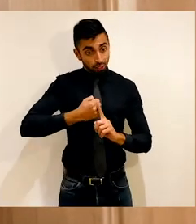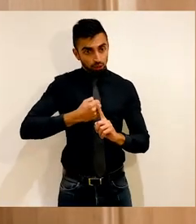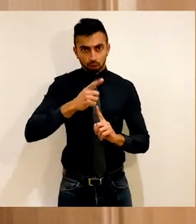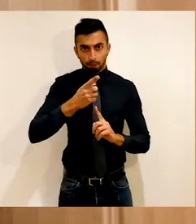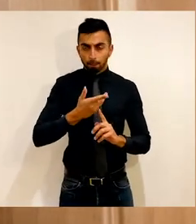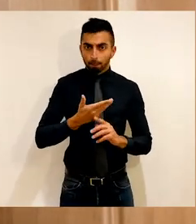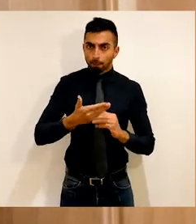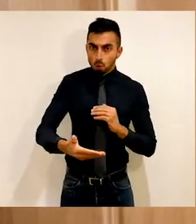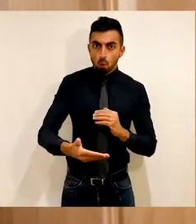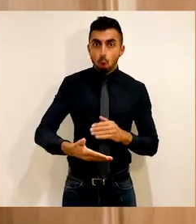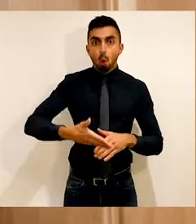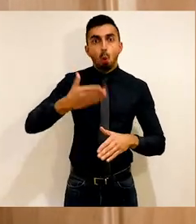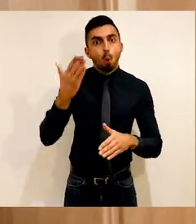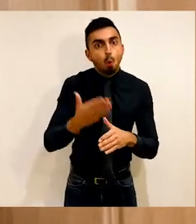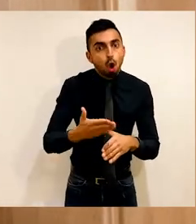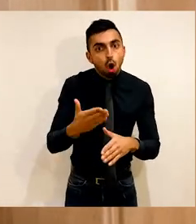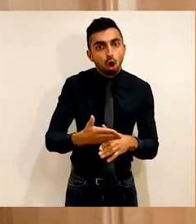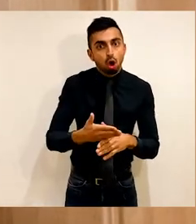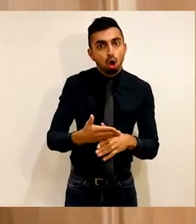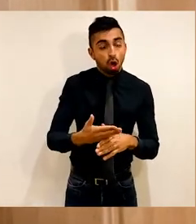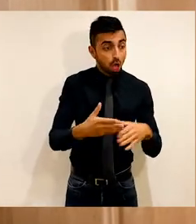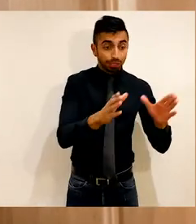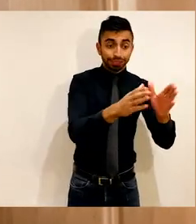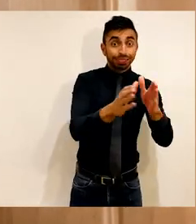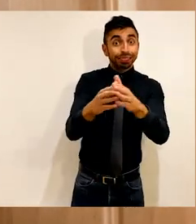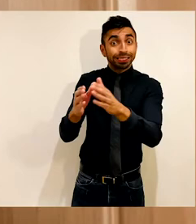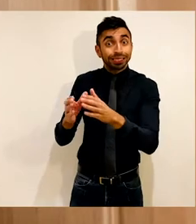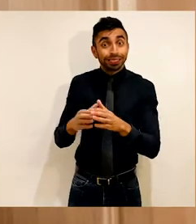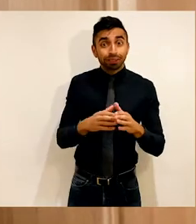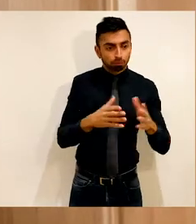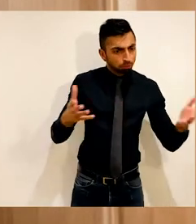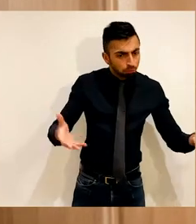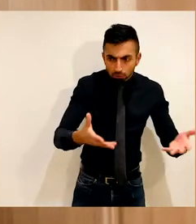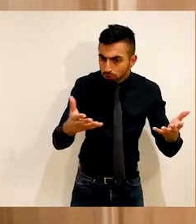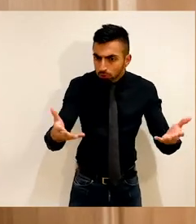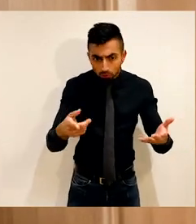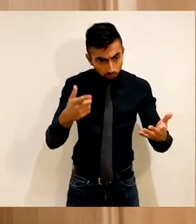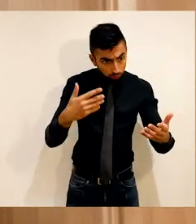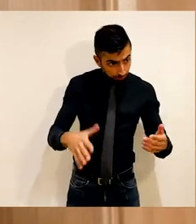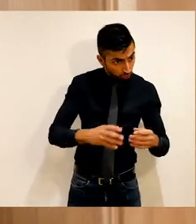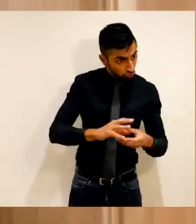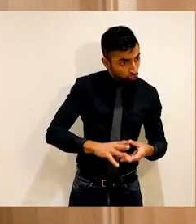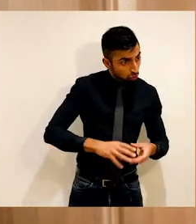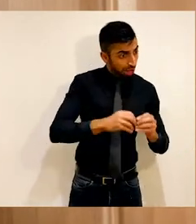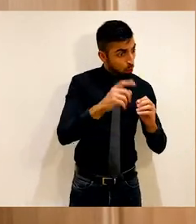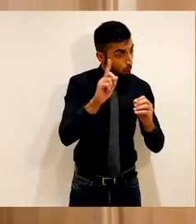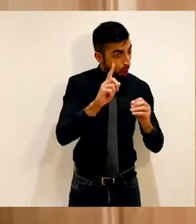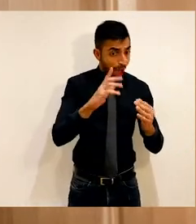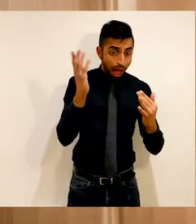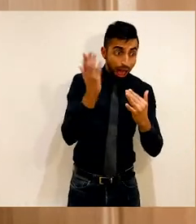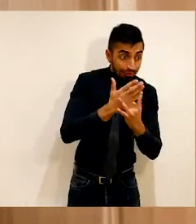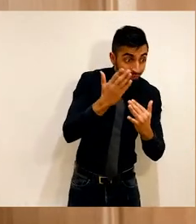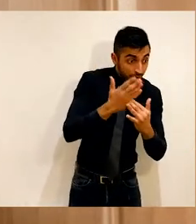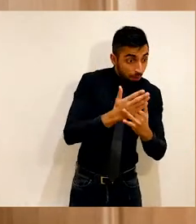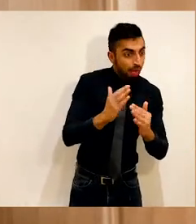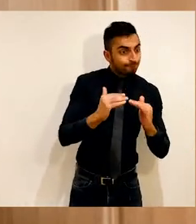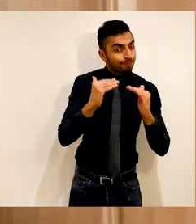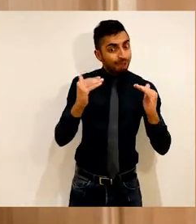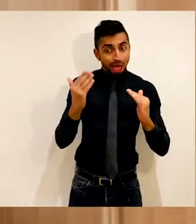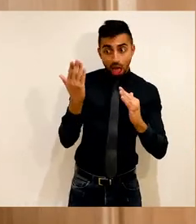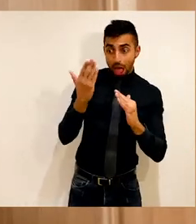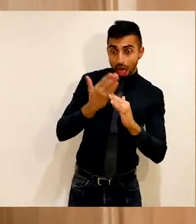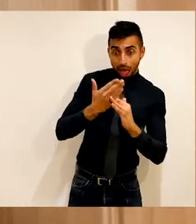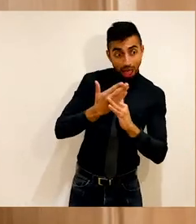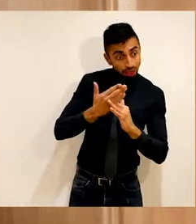Do it in work too. Encourage your teams to create policies on accessible and equitable inclusion.